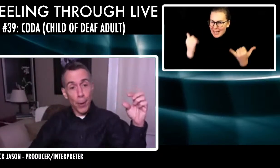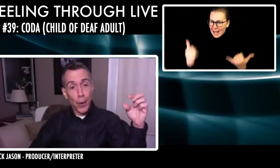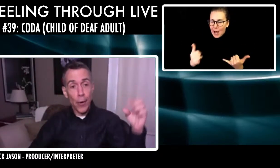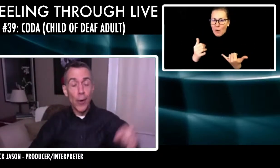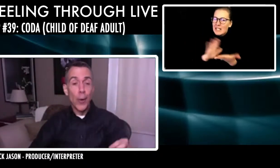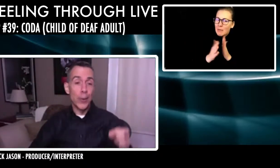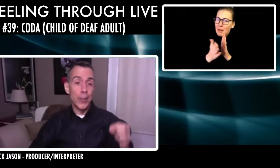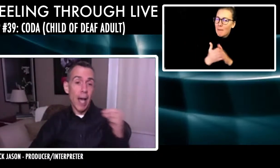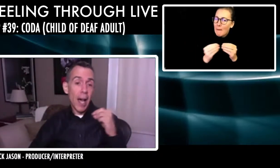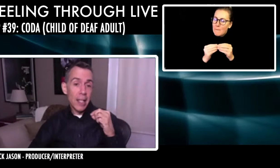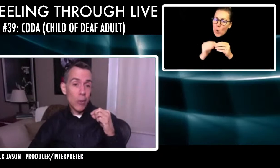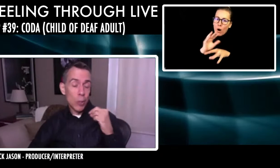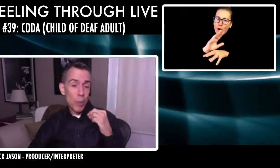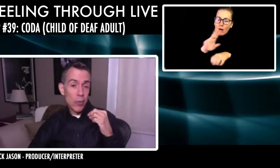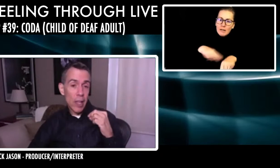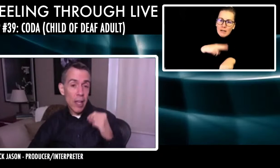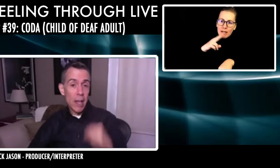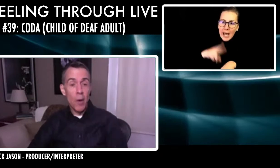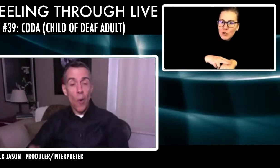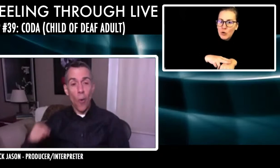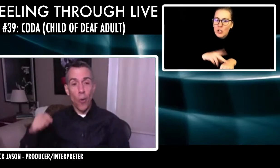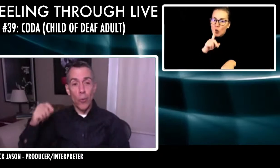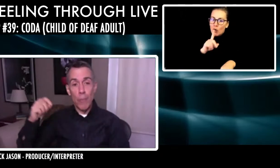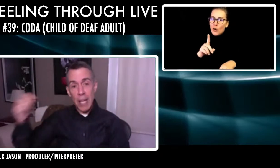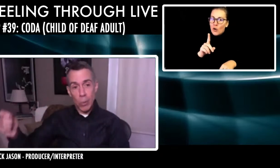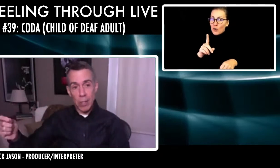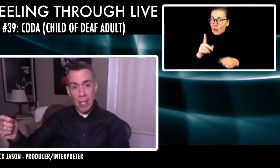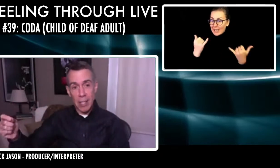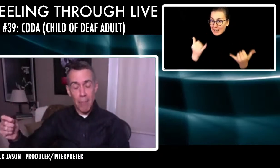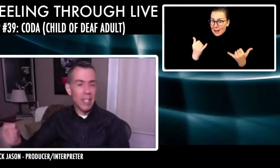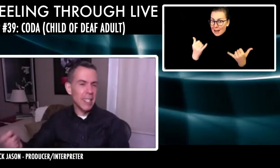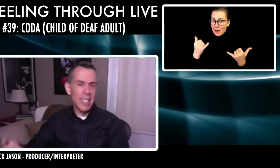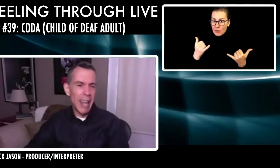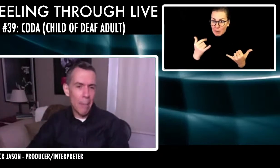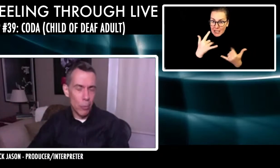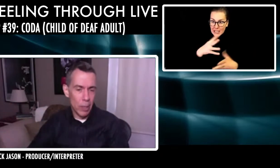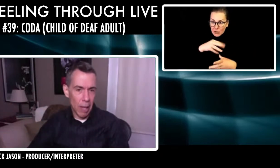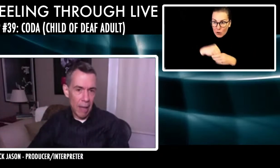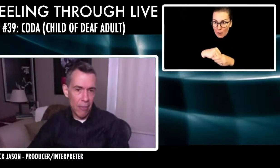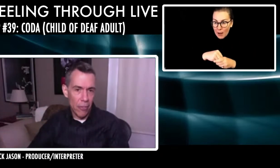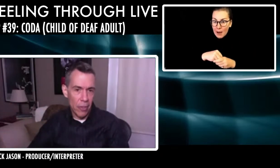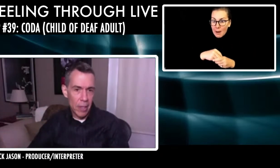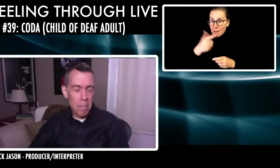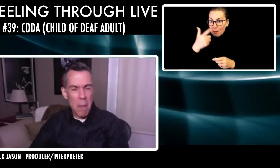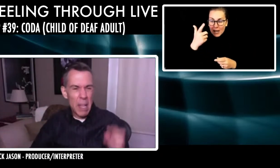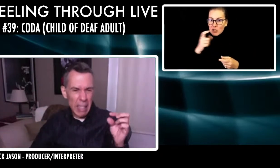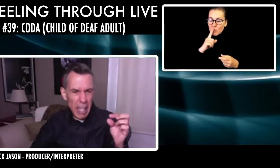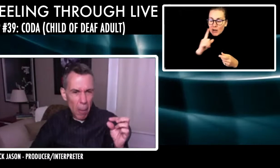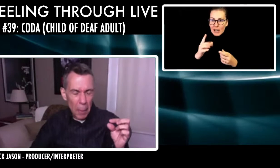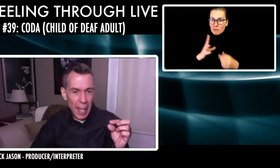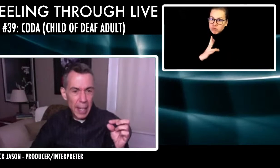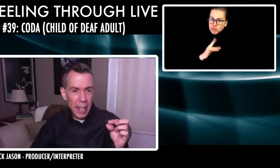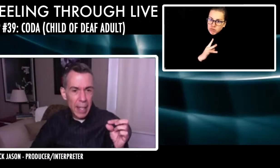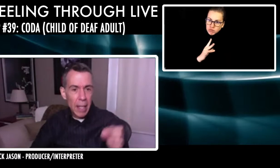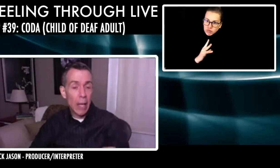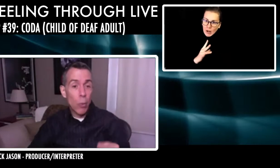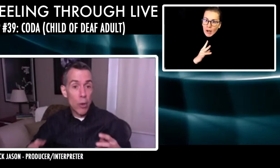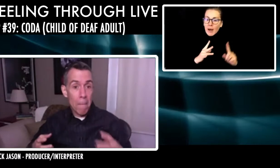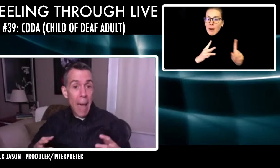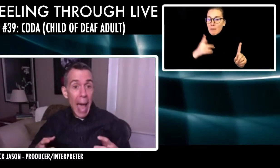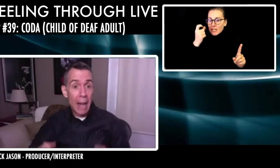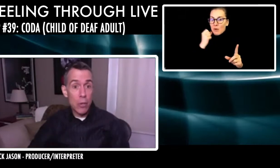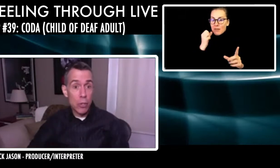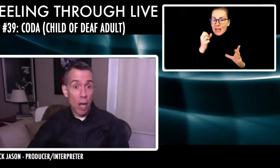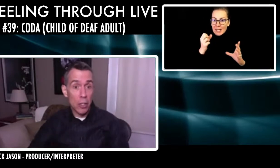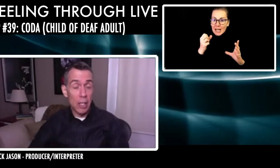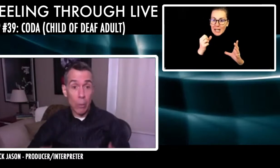interpreter, who's signed, who speaks for them, or who repeats what they say, because that doesn't happen in real life. Maybe a little bit. Like when